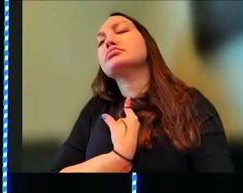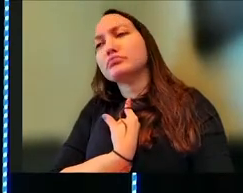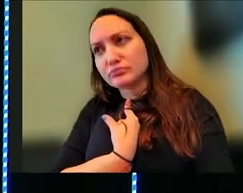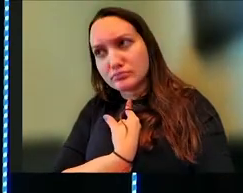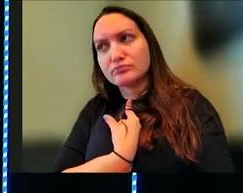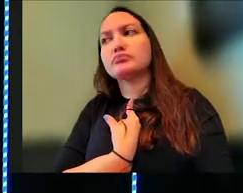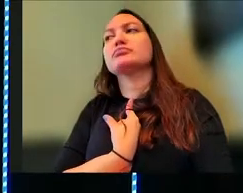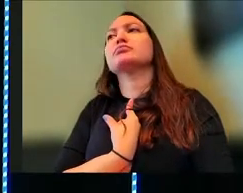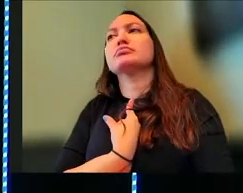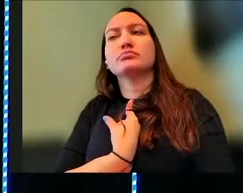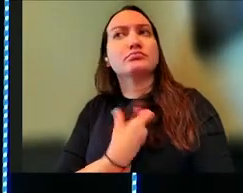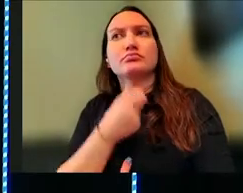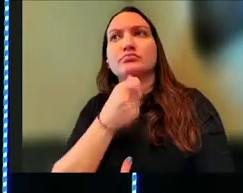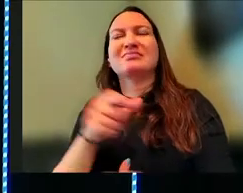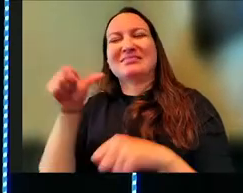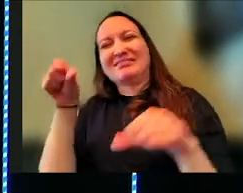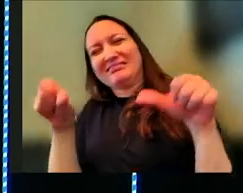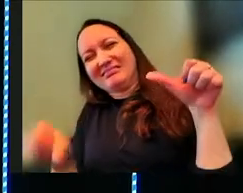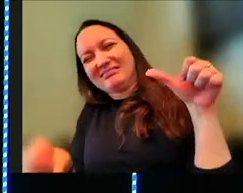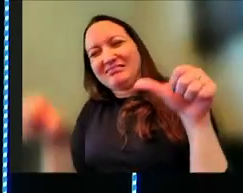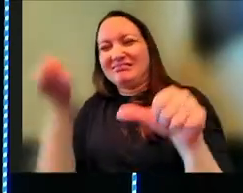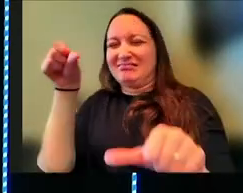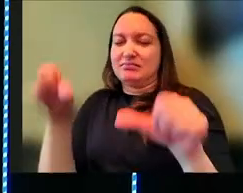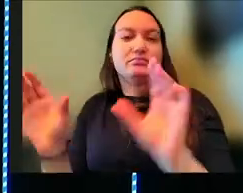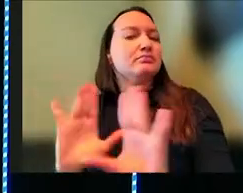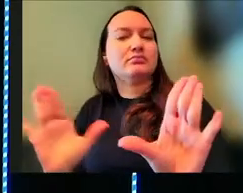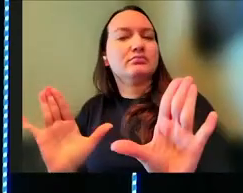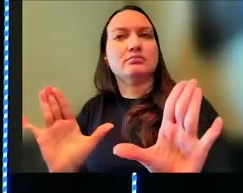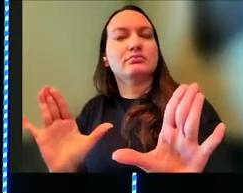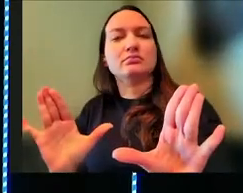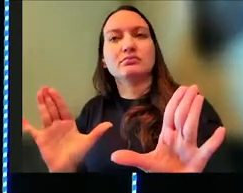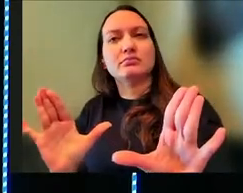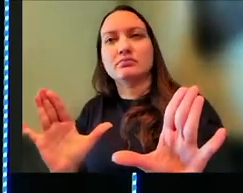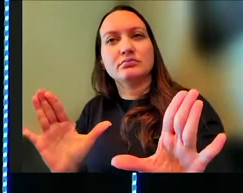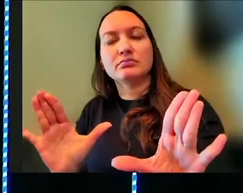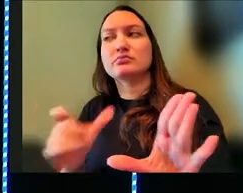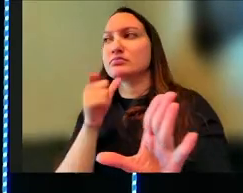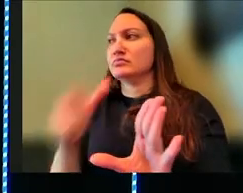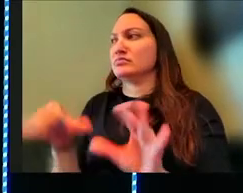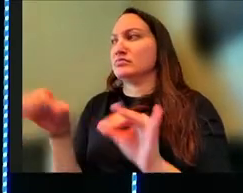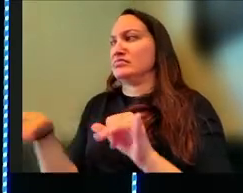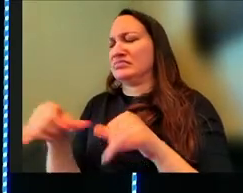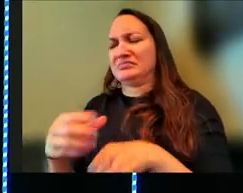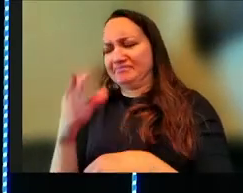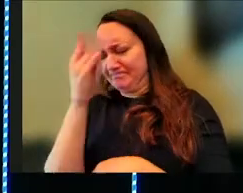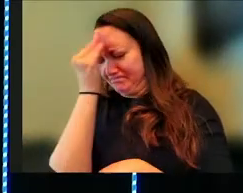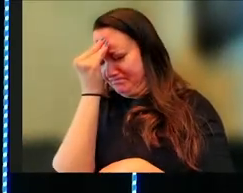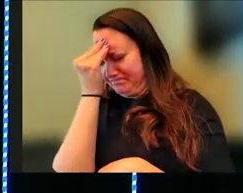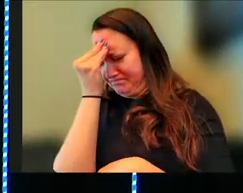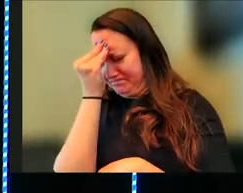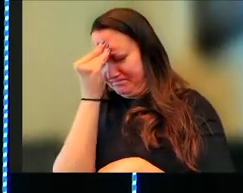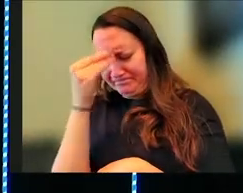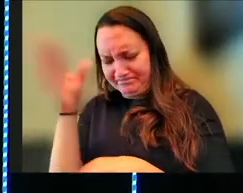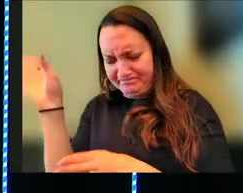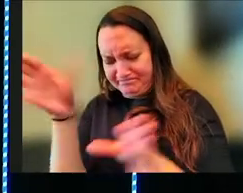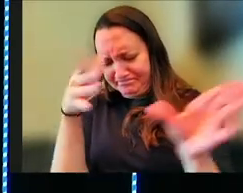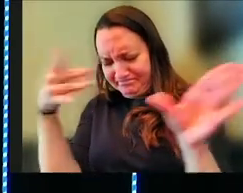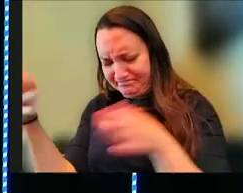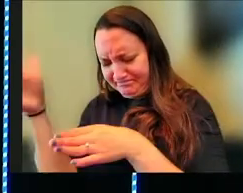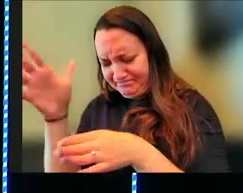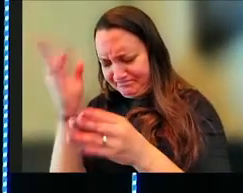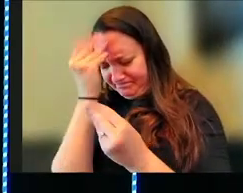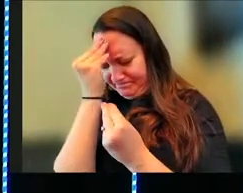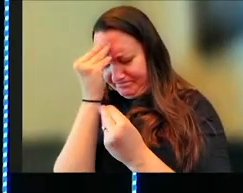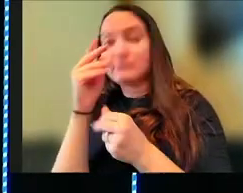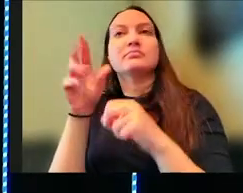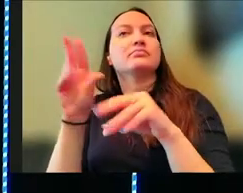Don't be wishy-washy on what you're doing, right? Don't be like something that's tossed around by the wind and the waves. No, no, no. Come to me on